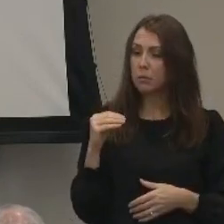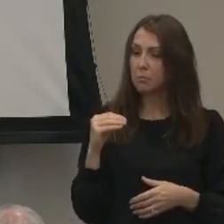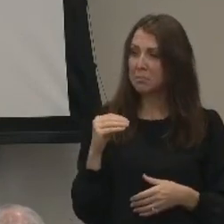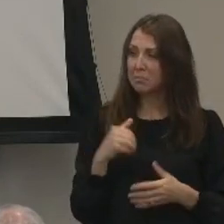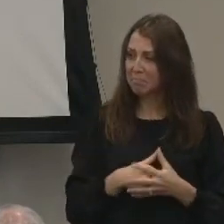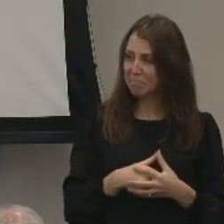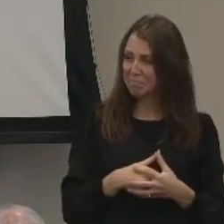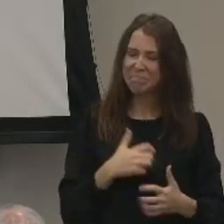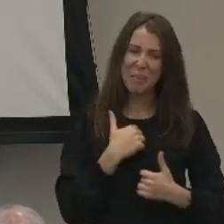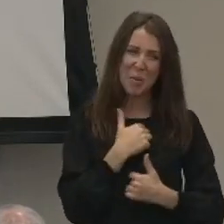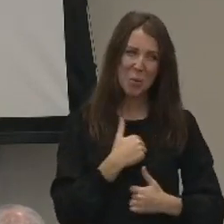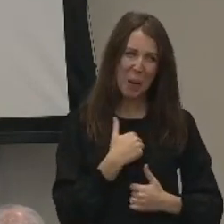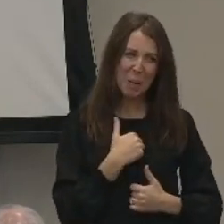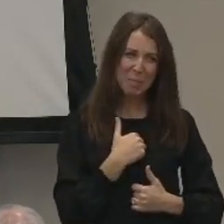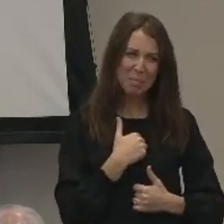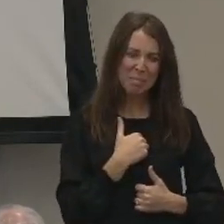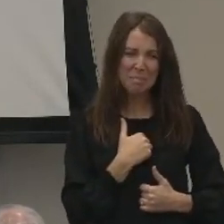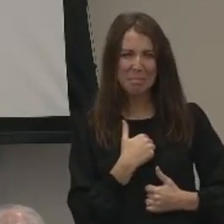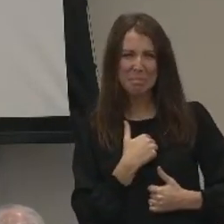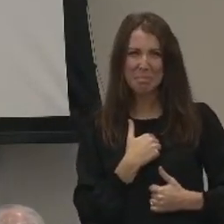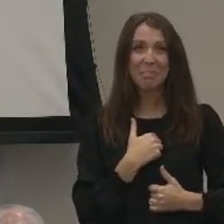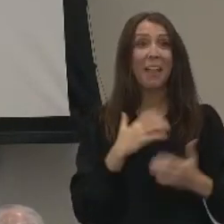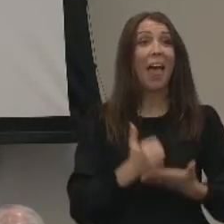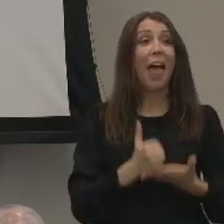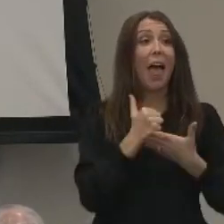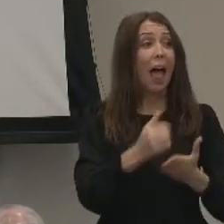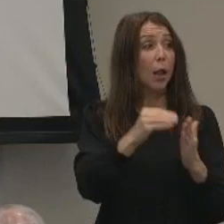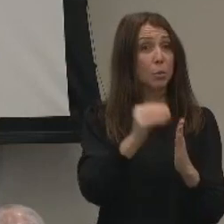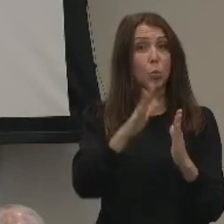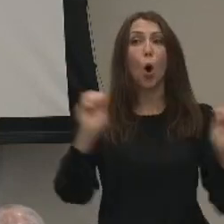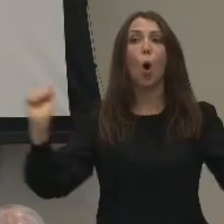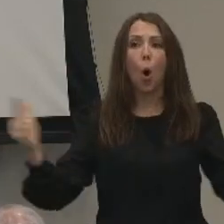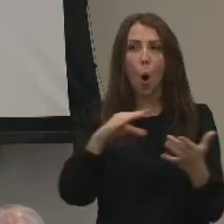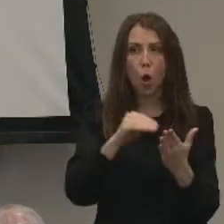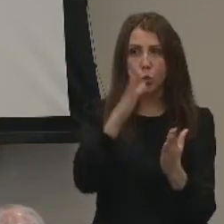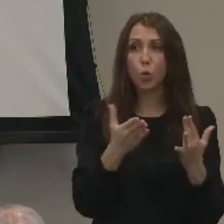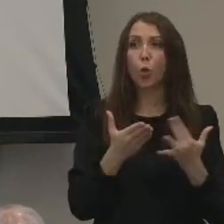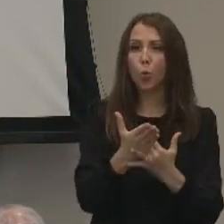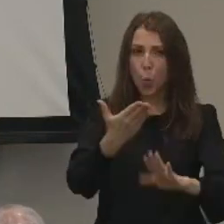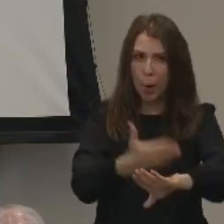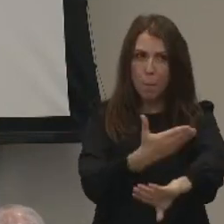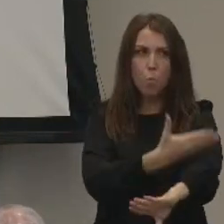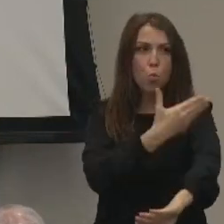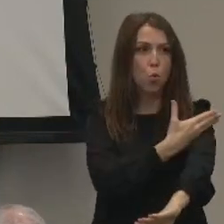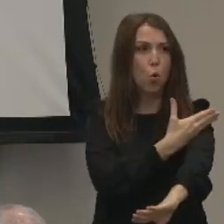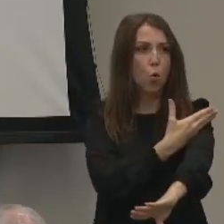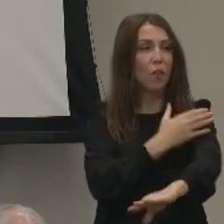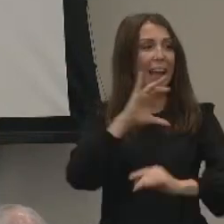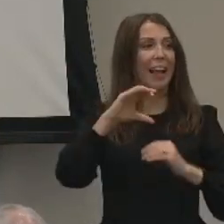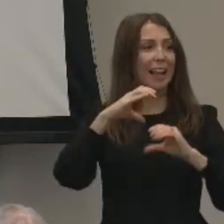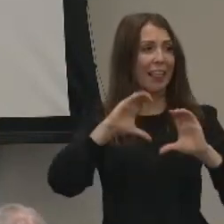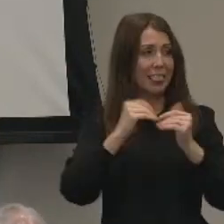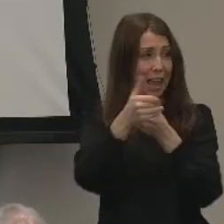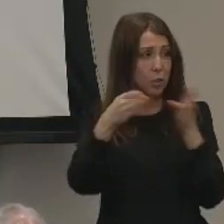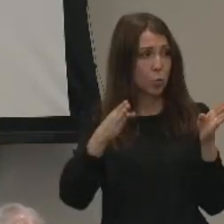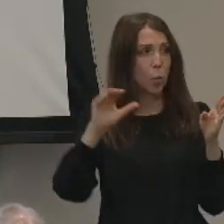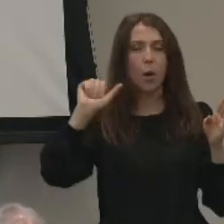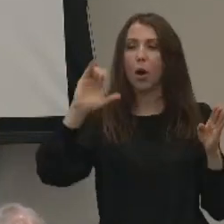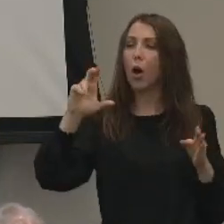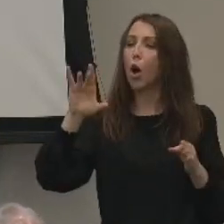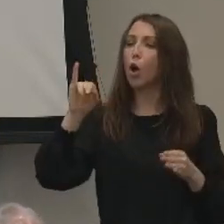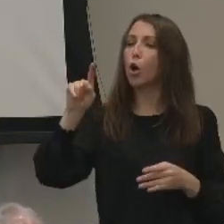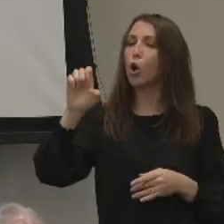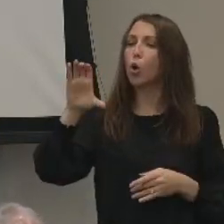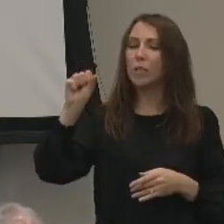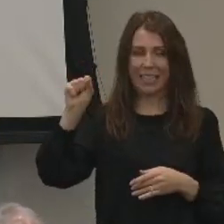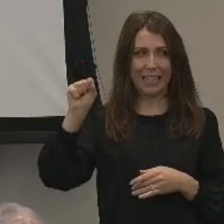uh, sorry, and help students, all students, through improved classroom acoustics. So Here For You, I